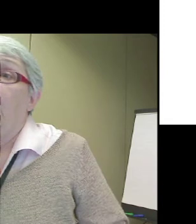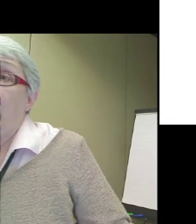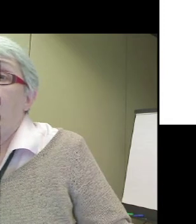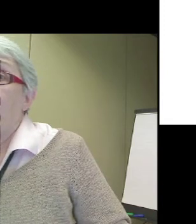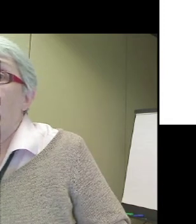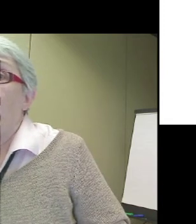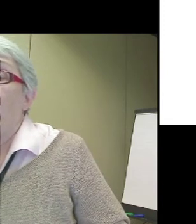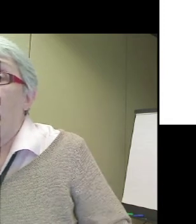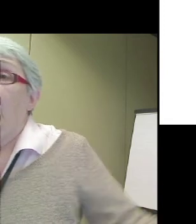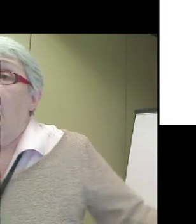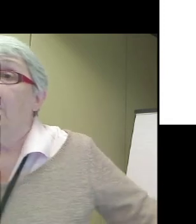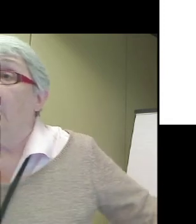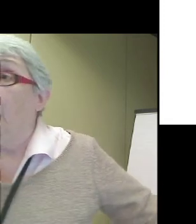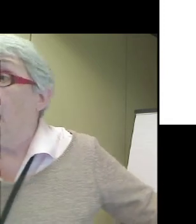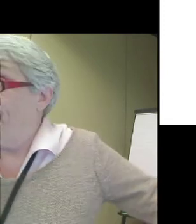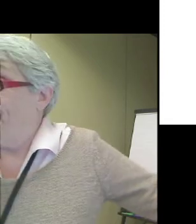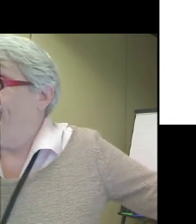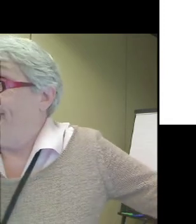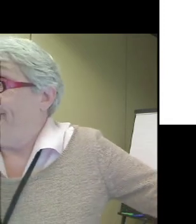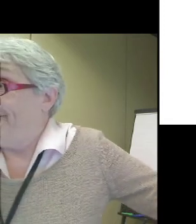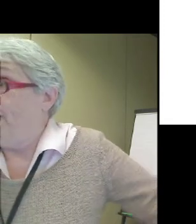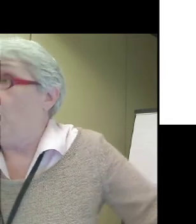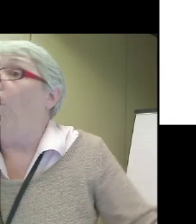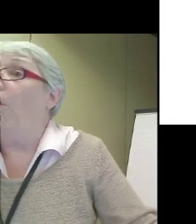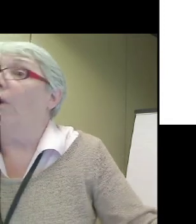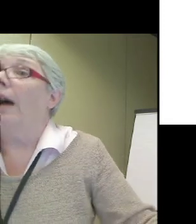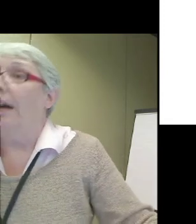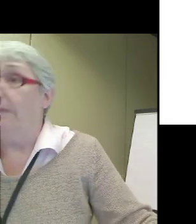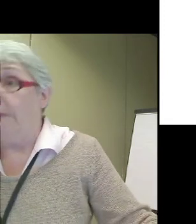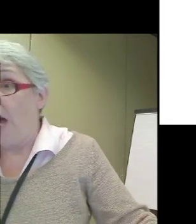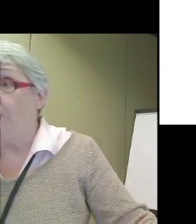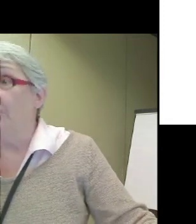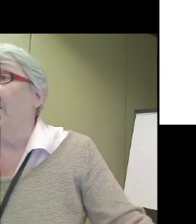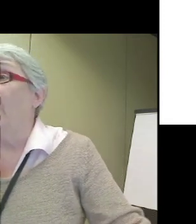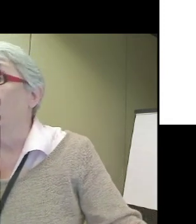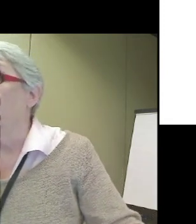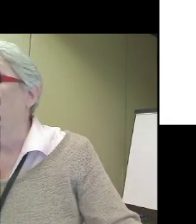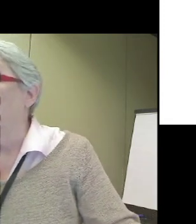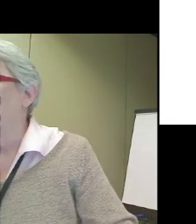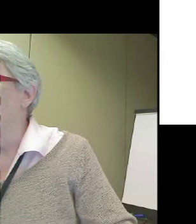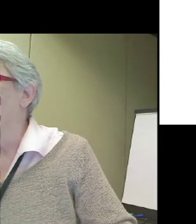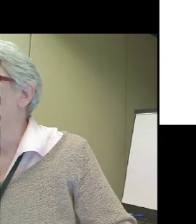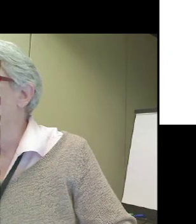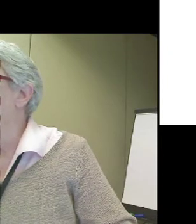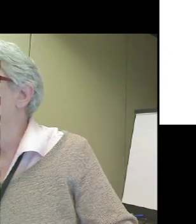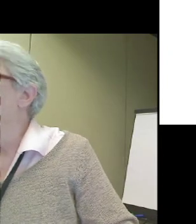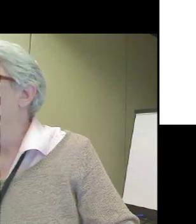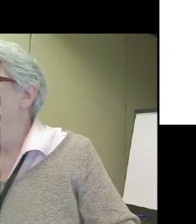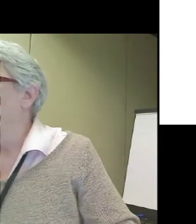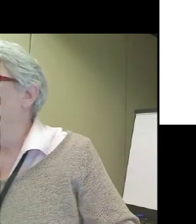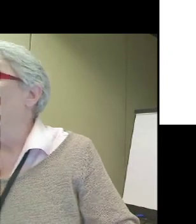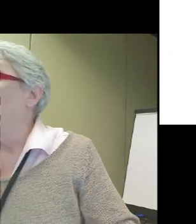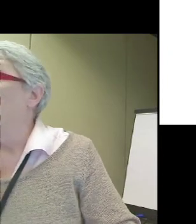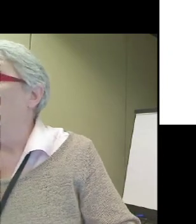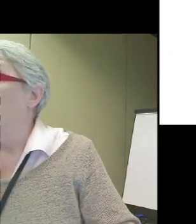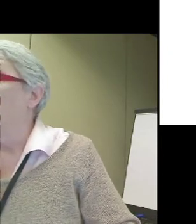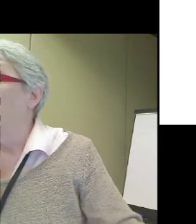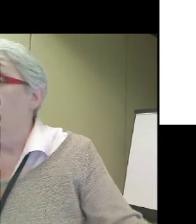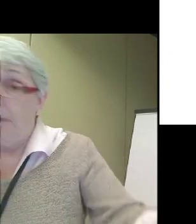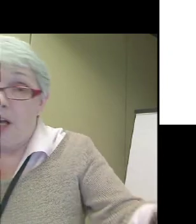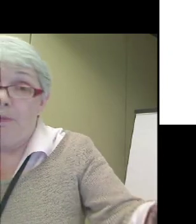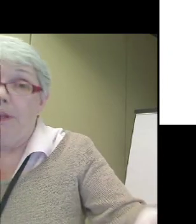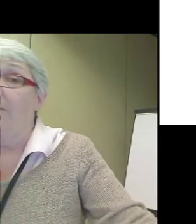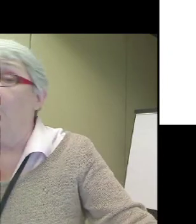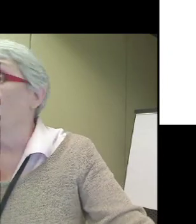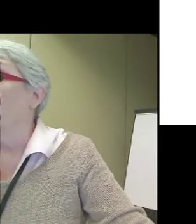I either anticipate that and say, or if it happens and I haven't seen it to warn it off, I make a point of